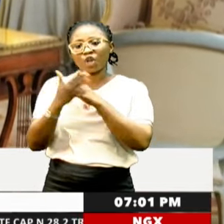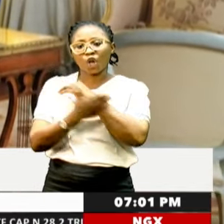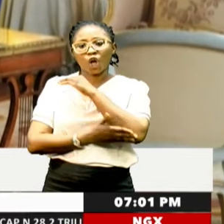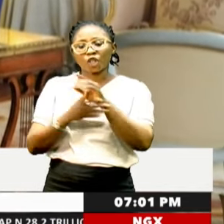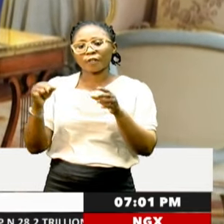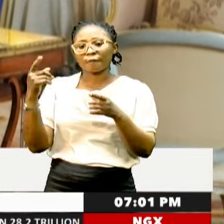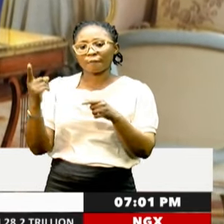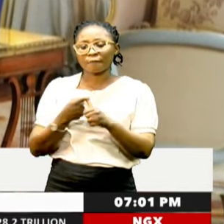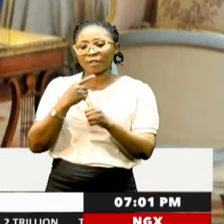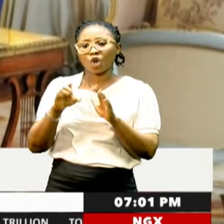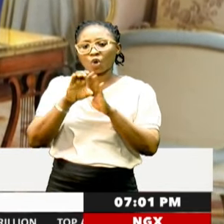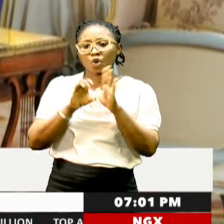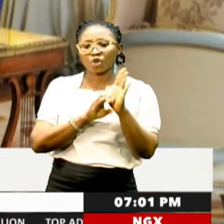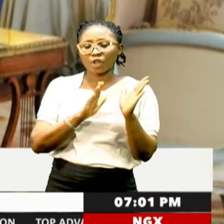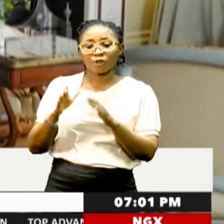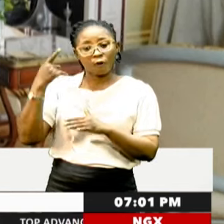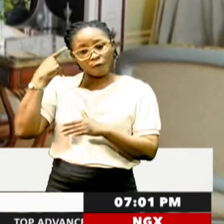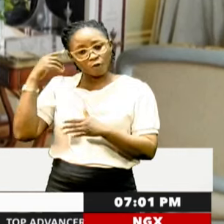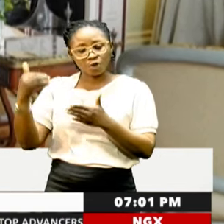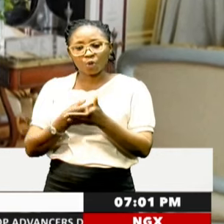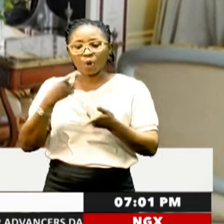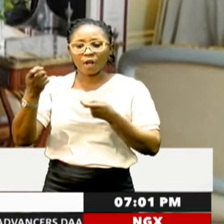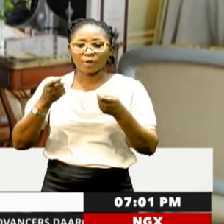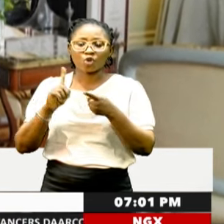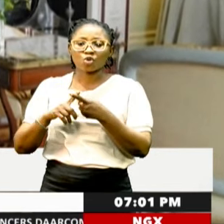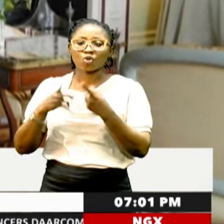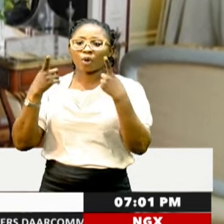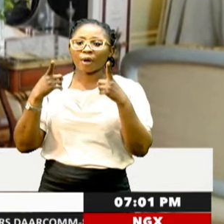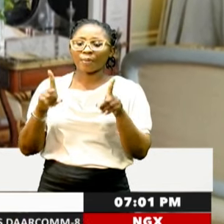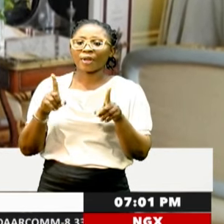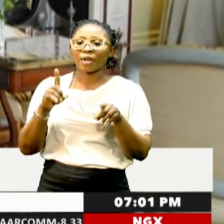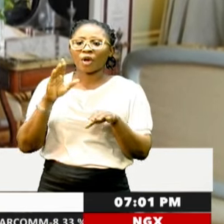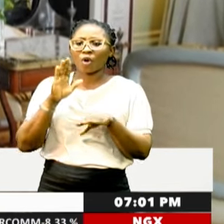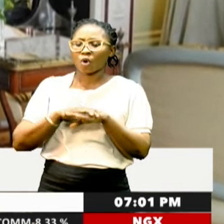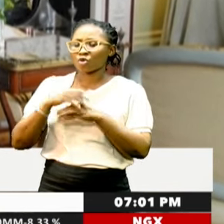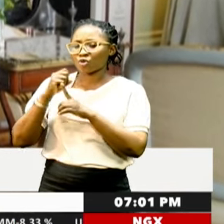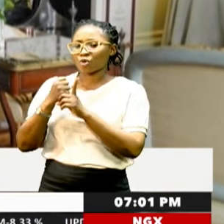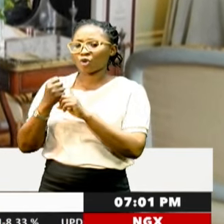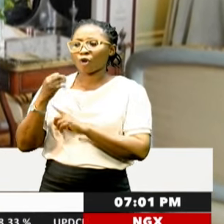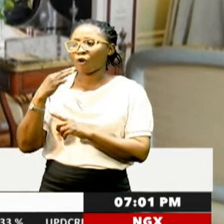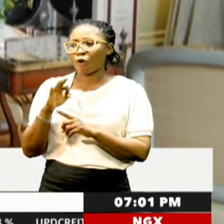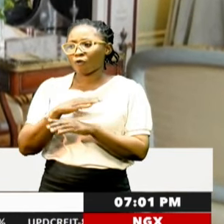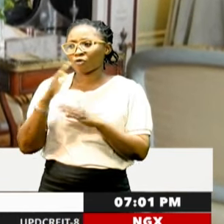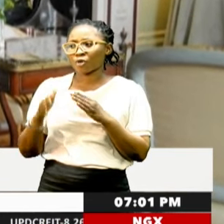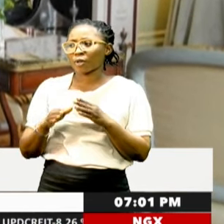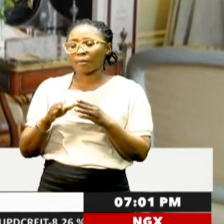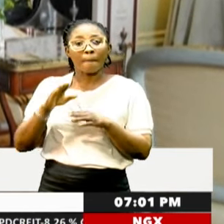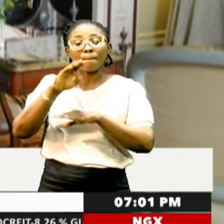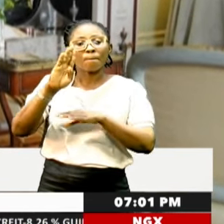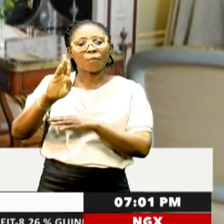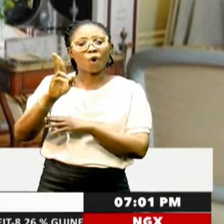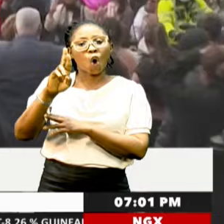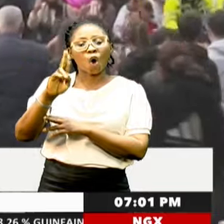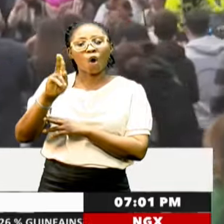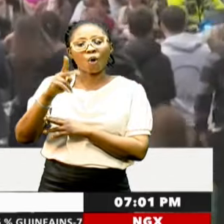constitutional arrangement of a new administration took place inside the honoured surroundings of Buckingham Palace. Rishi